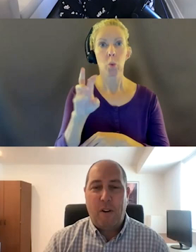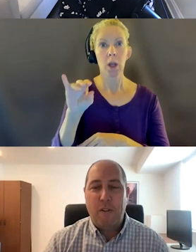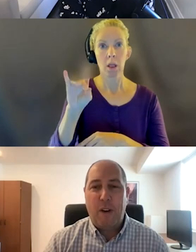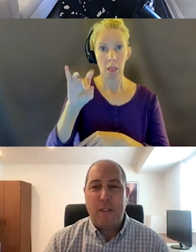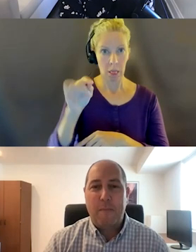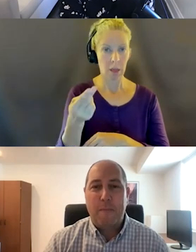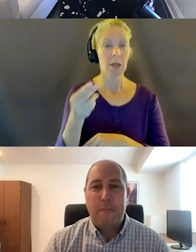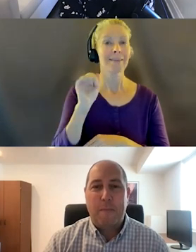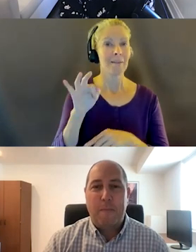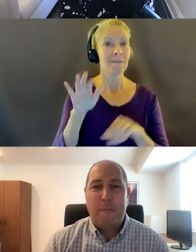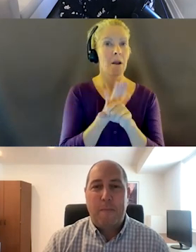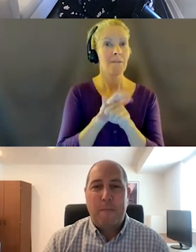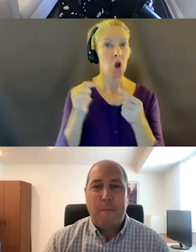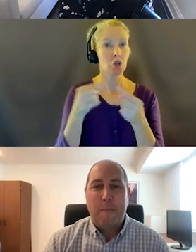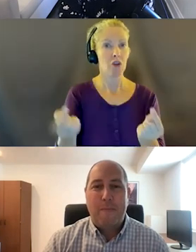sufficient contrast?